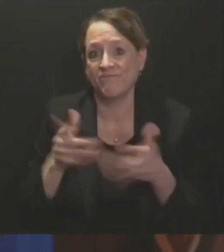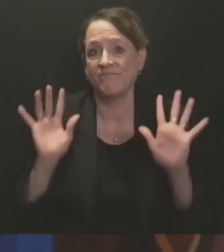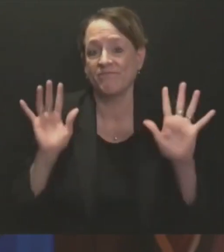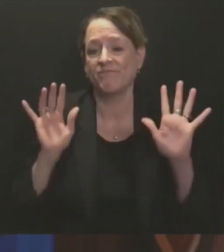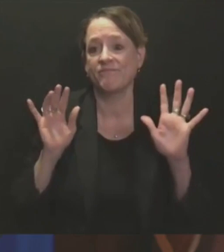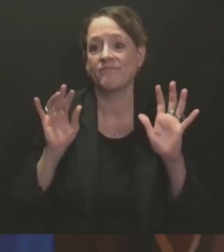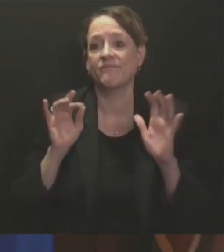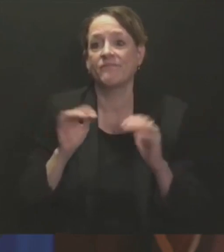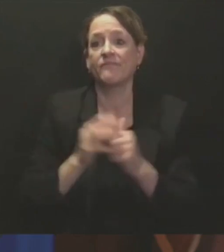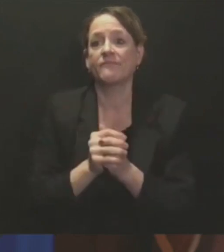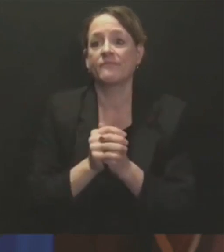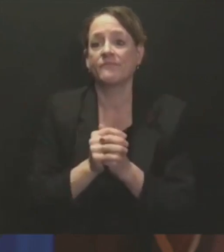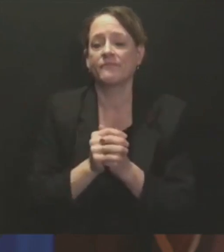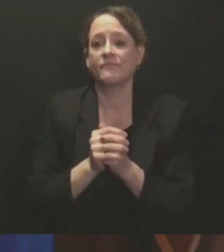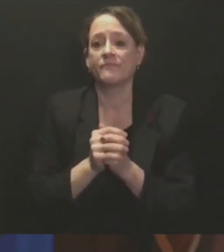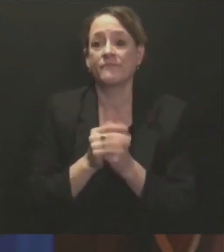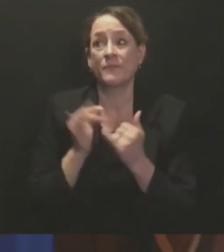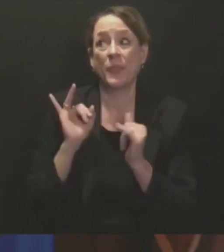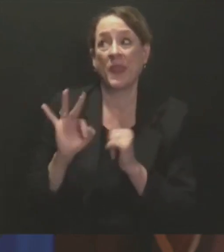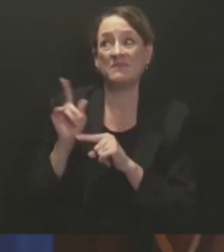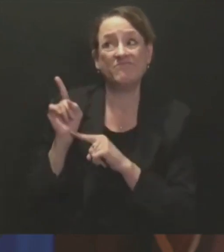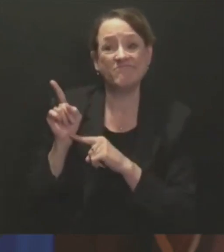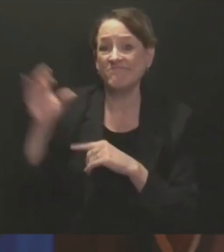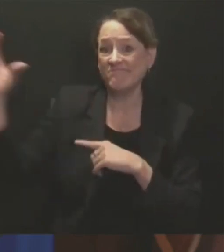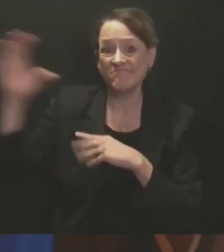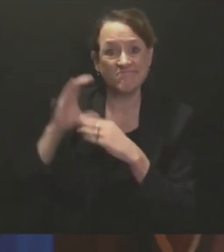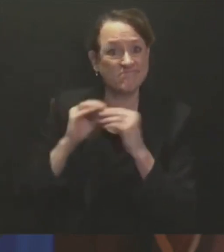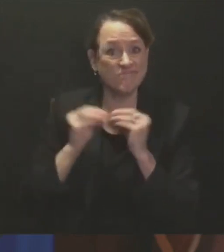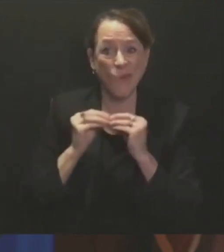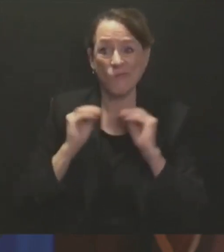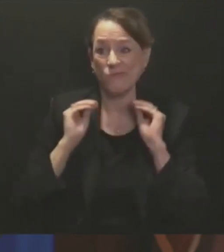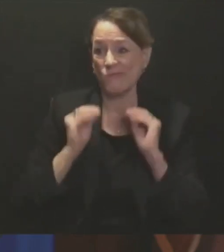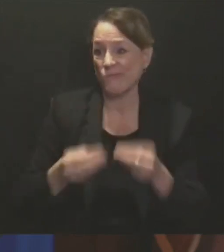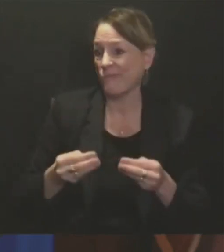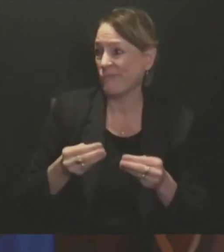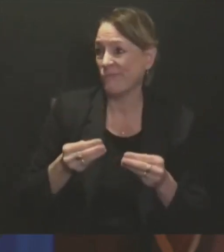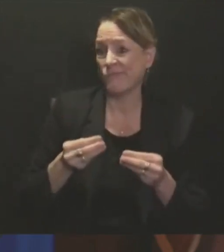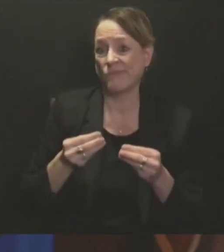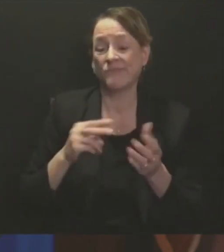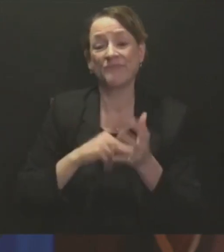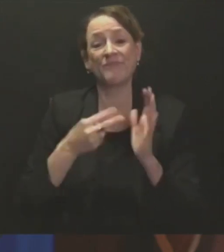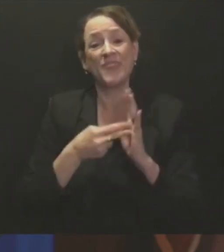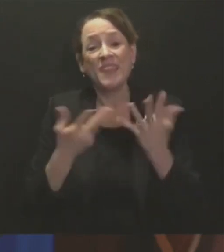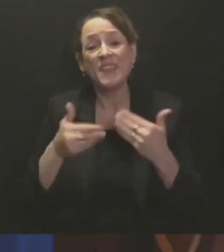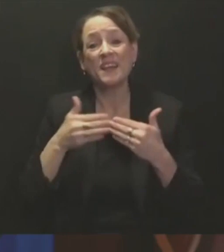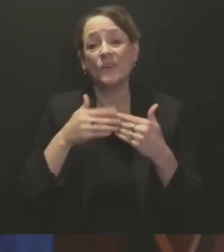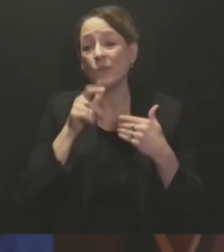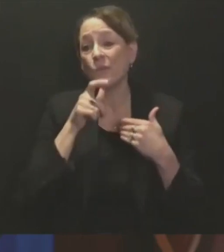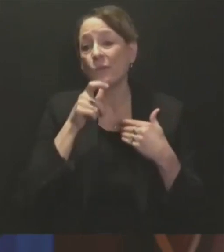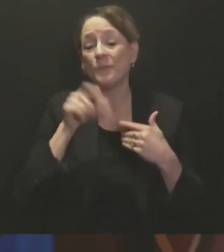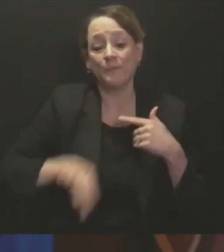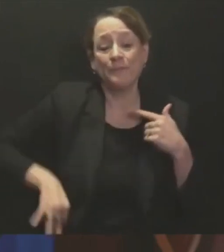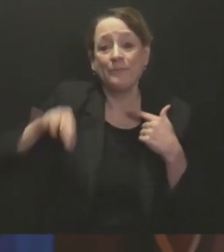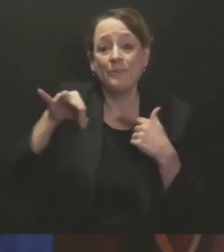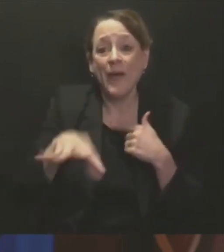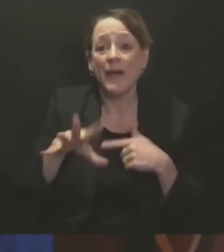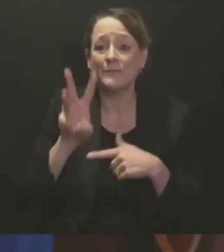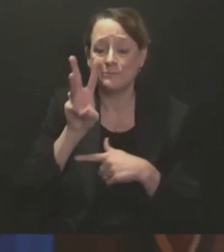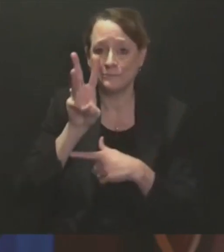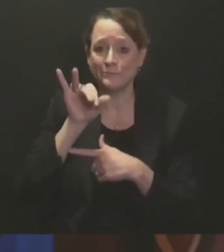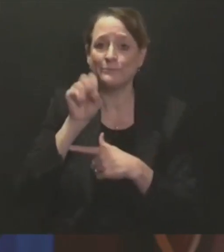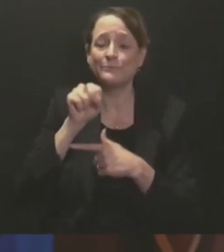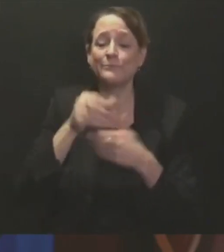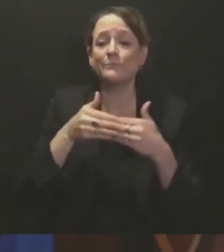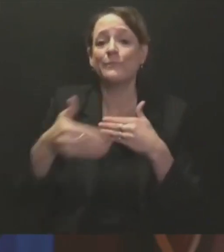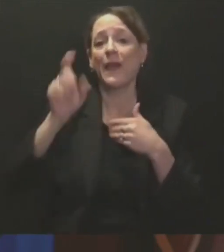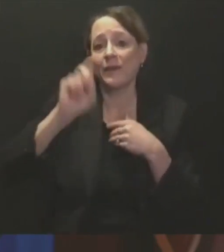our state will have to foot the bill for our response after the new year. So please contact your congressperson and